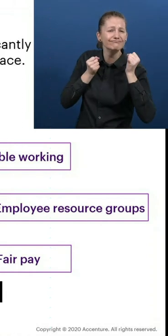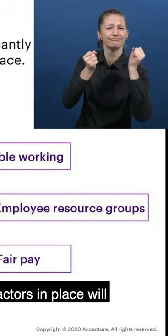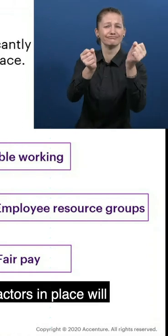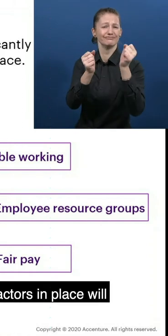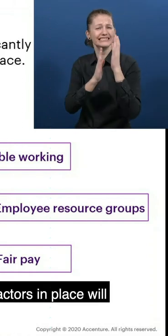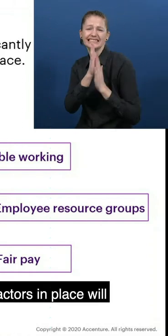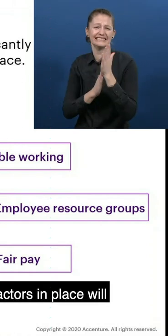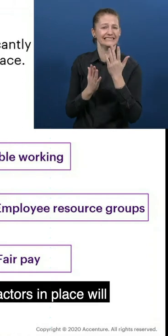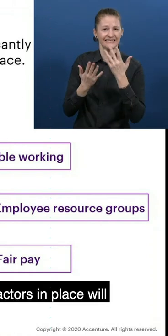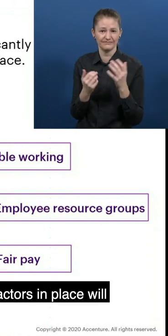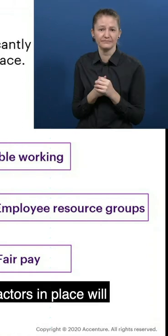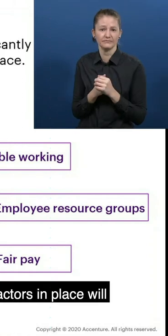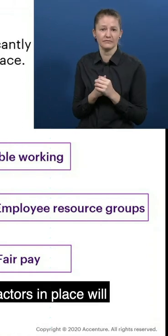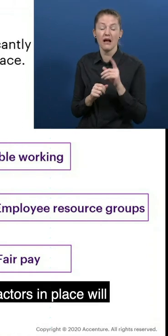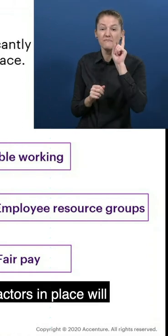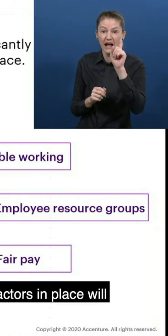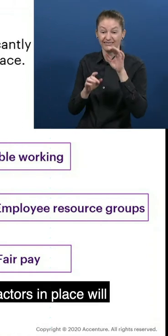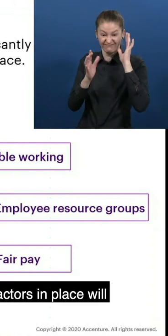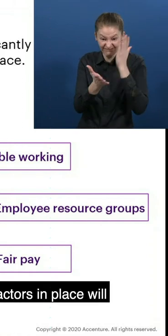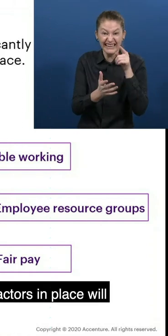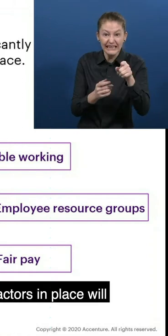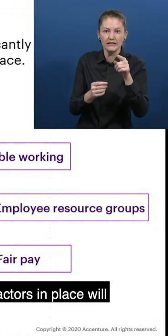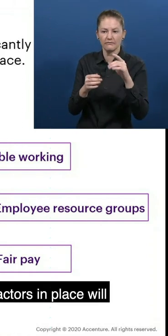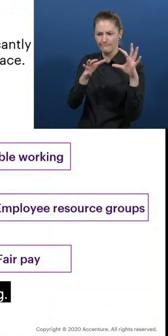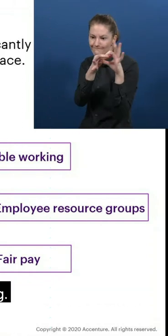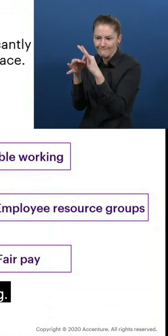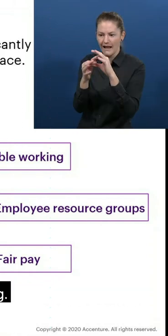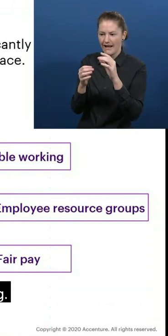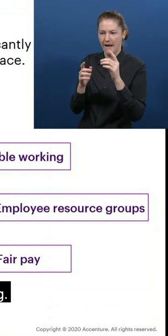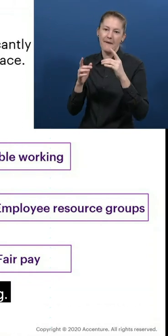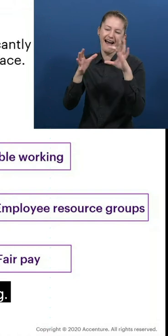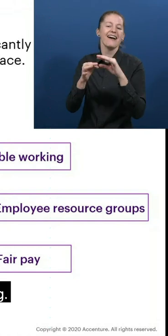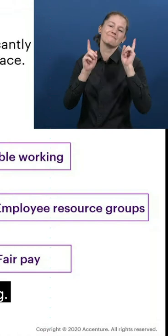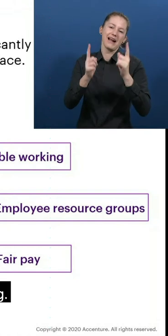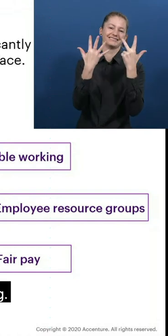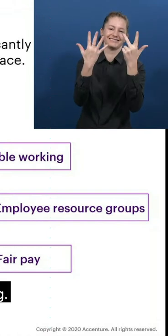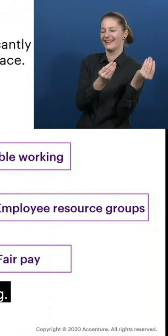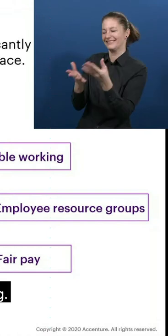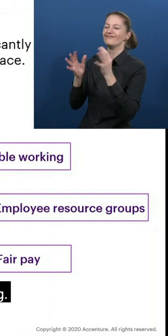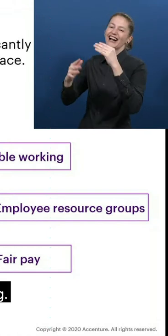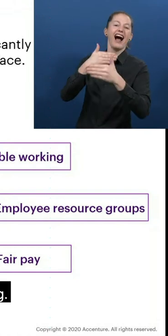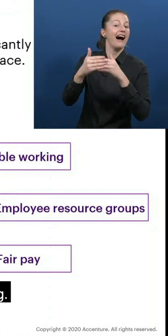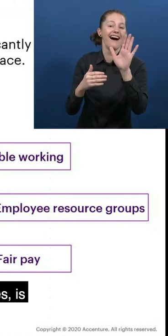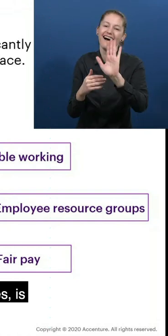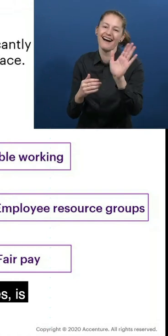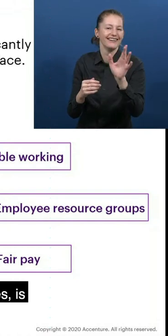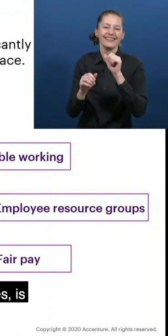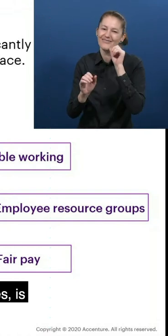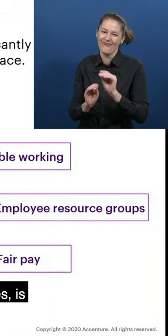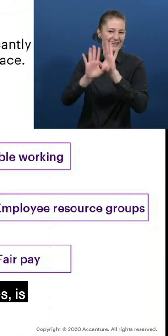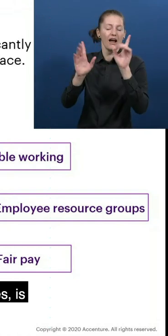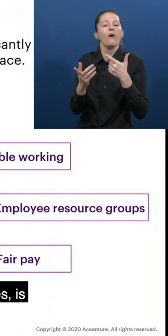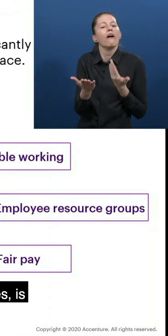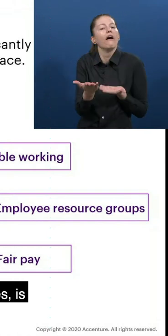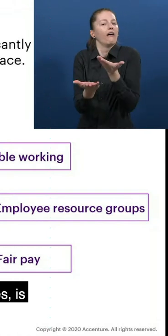Now, there's no sense of causality here that putting these factors in place will absolutely lead to more employees thriving. But our